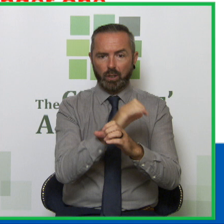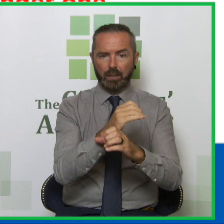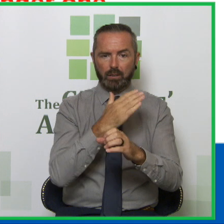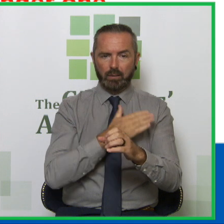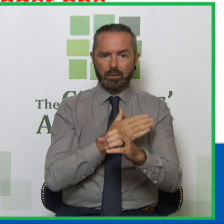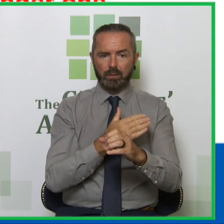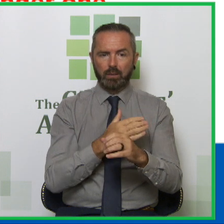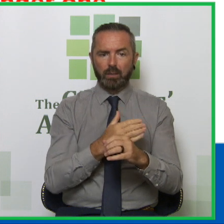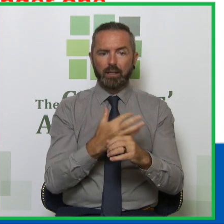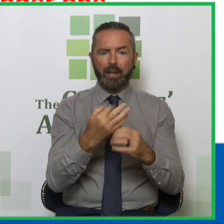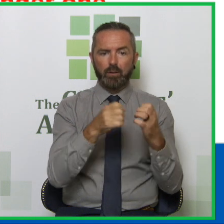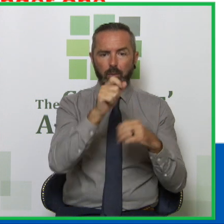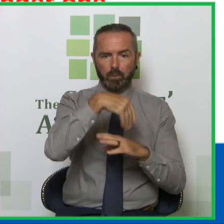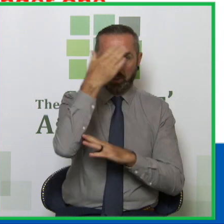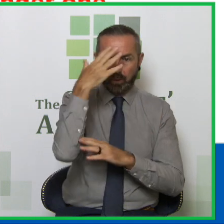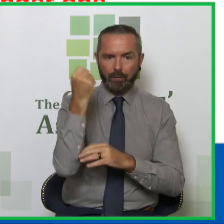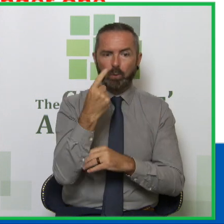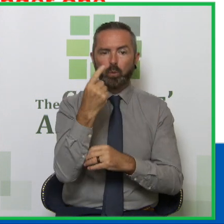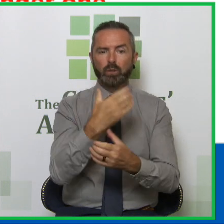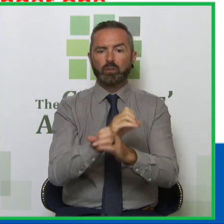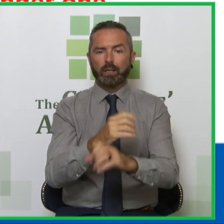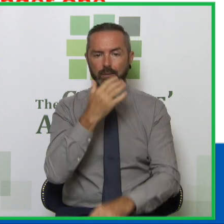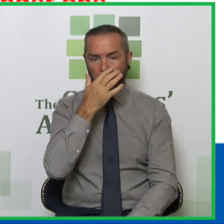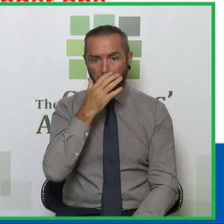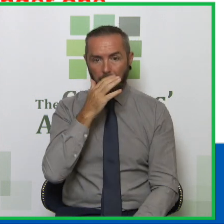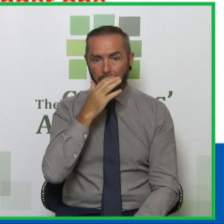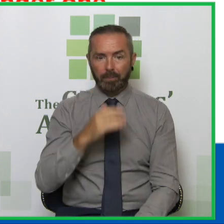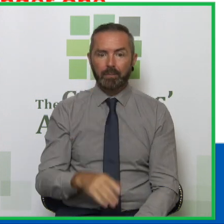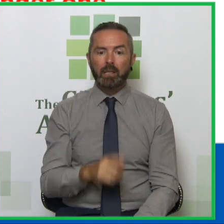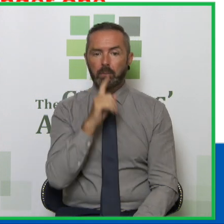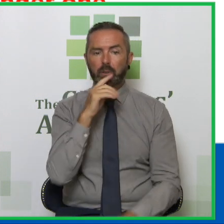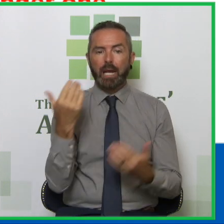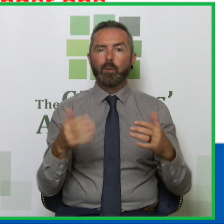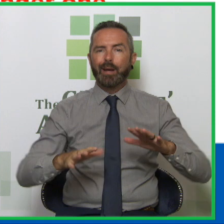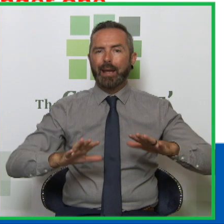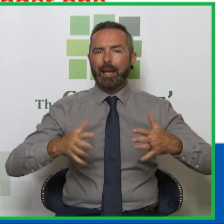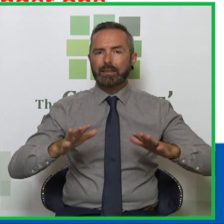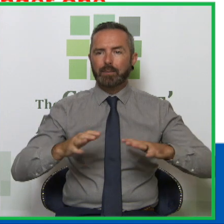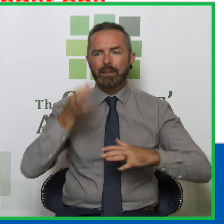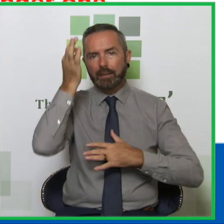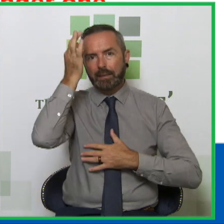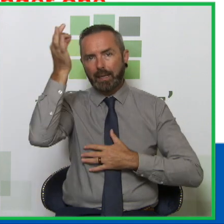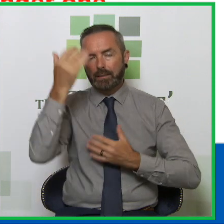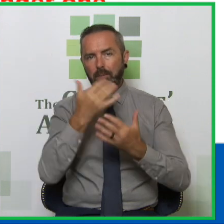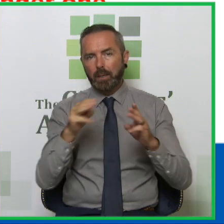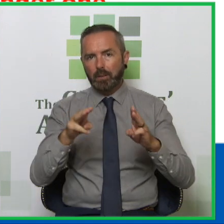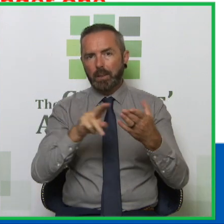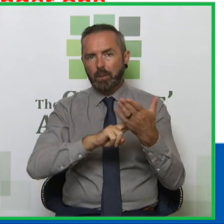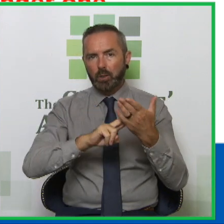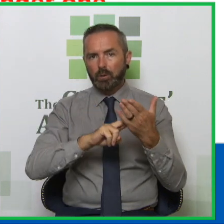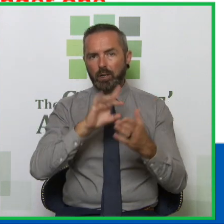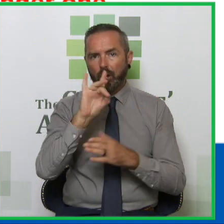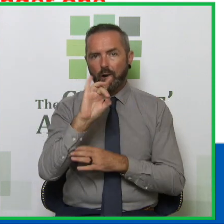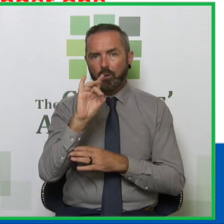just under one child. At the moment the estimate for the number of people using heroines and opiates in